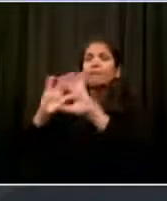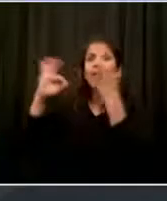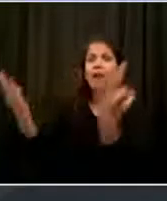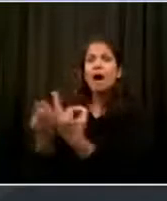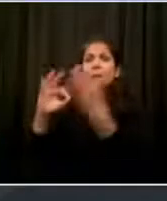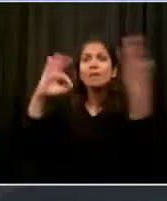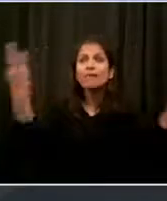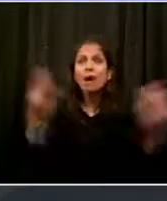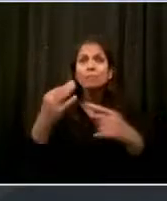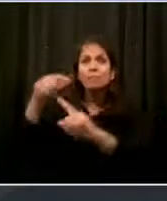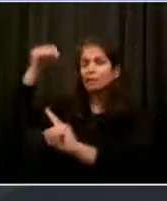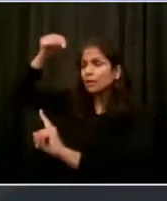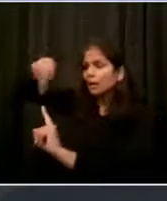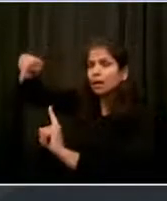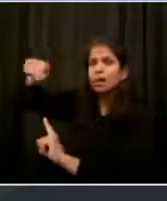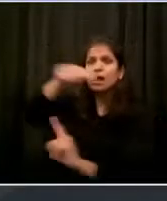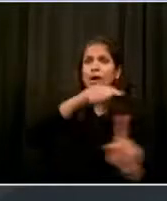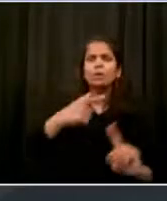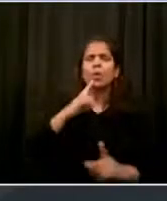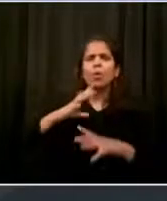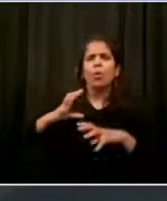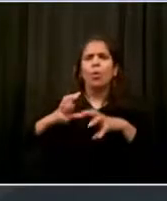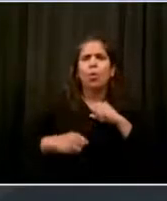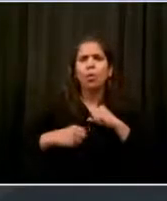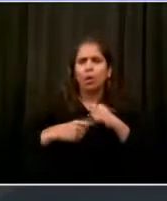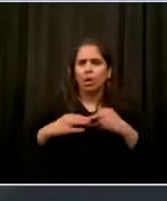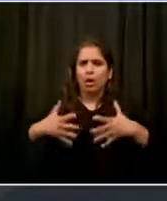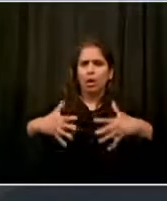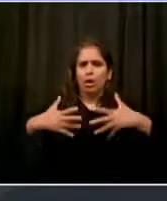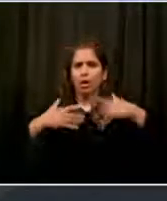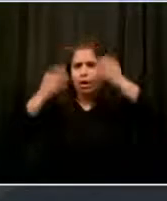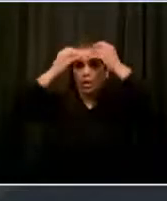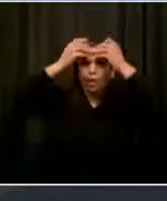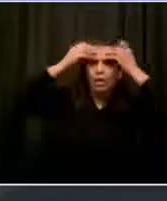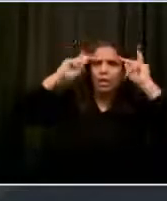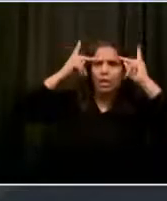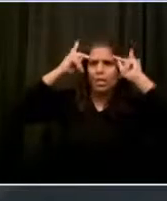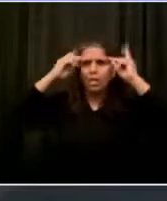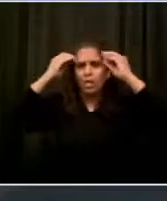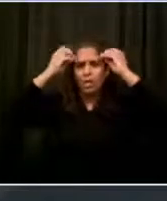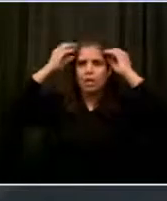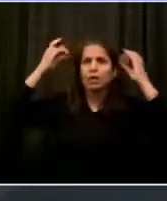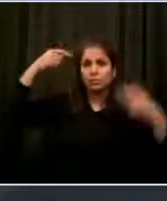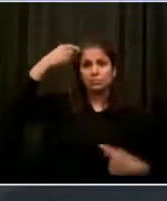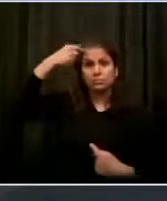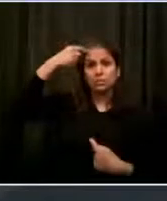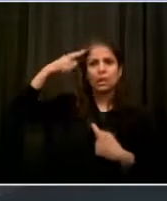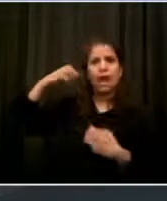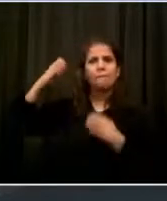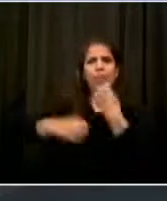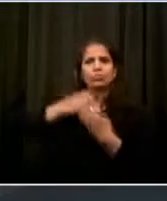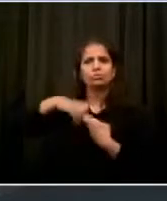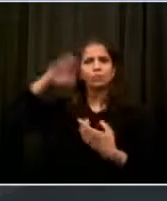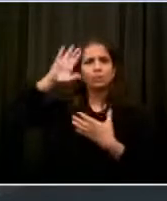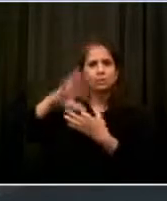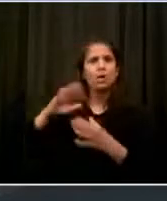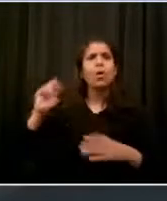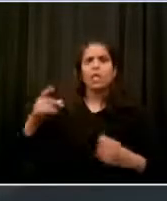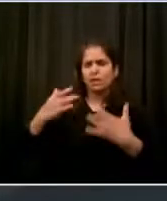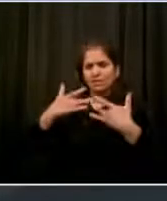people to create anxiety and depression, to bear down on them, to create a mental health crisis within the crisis.